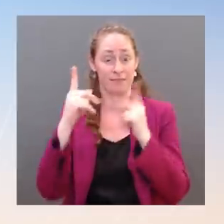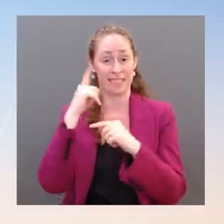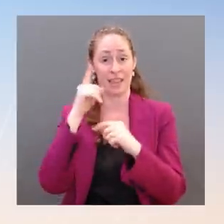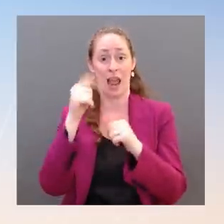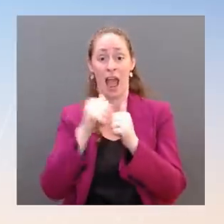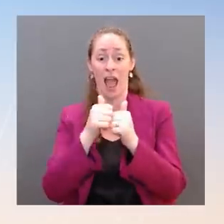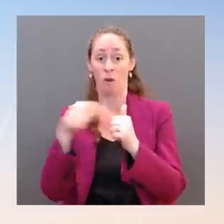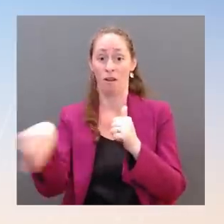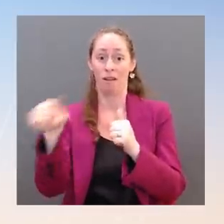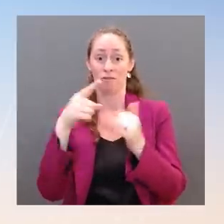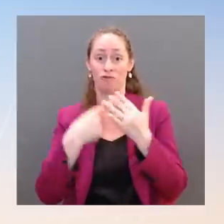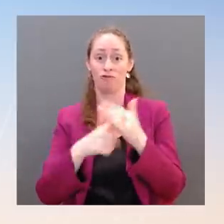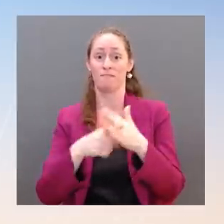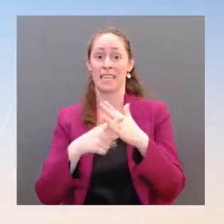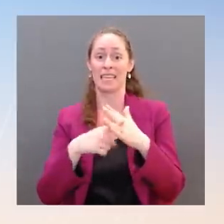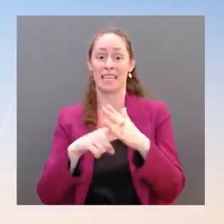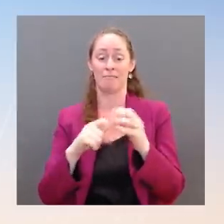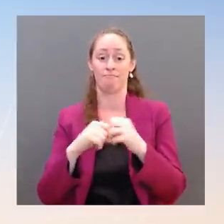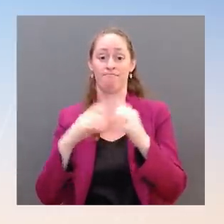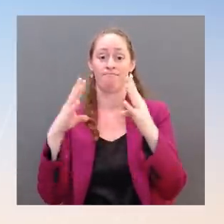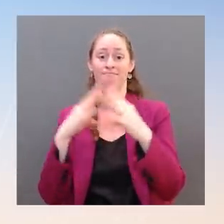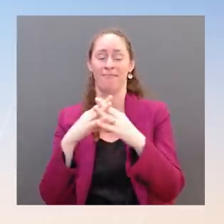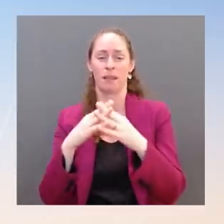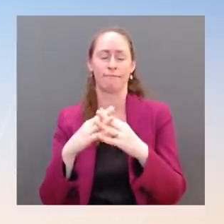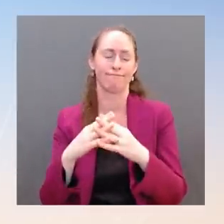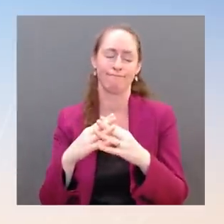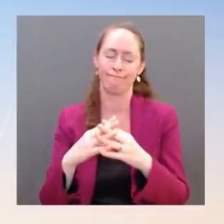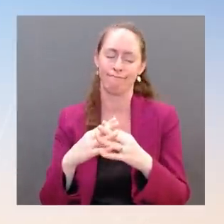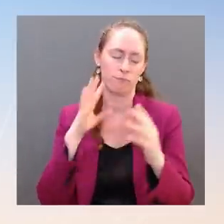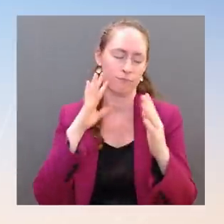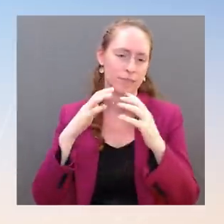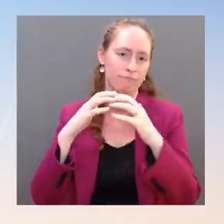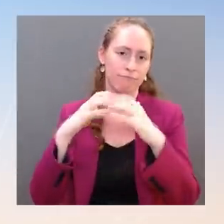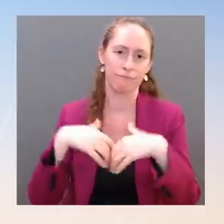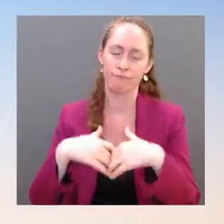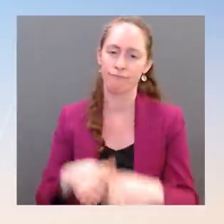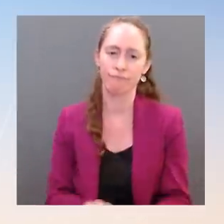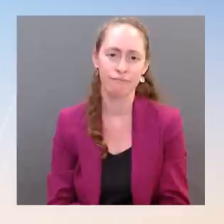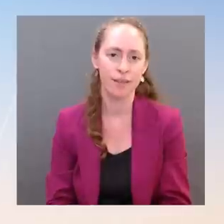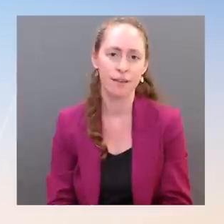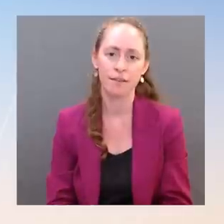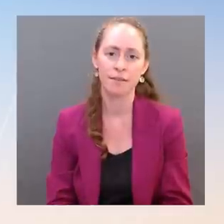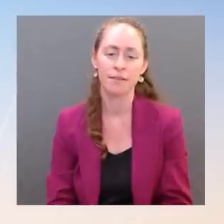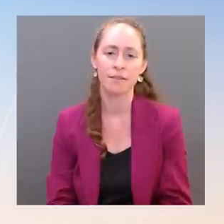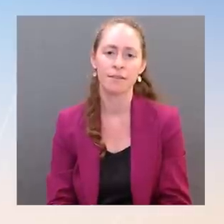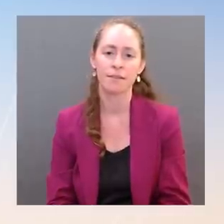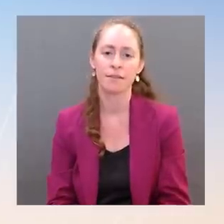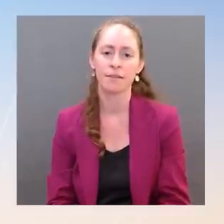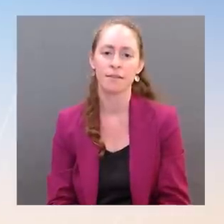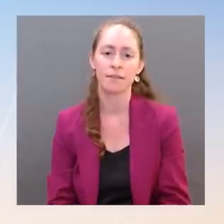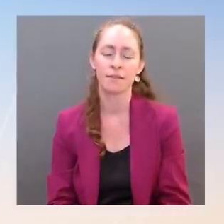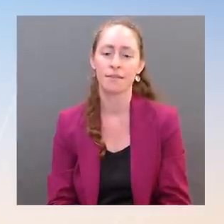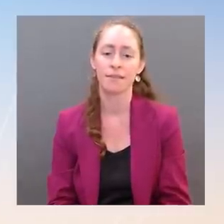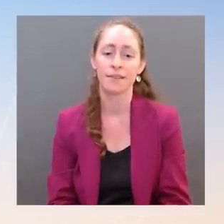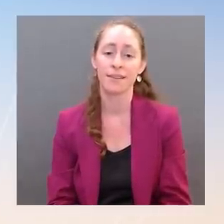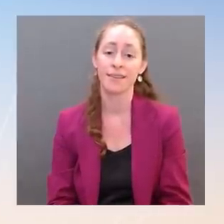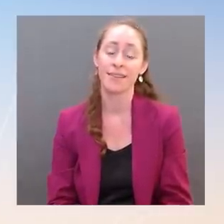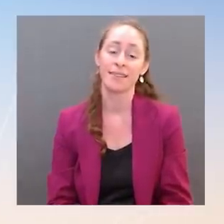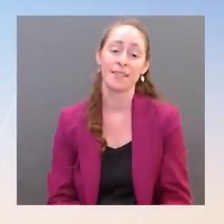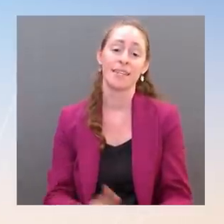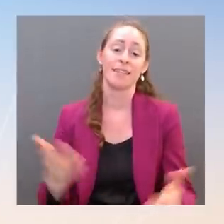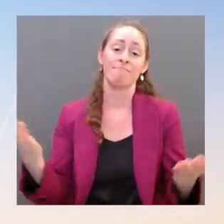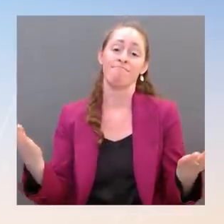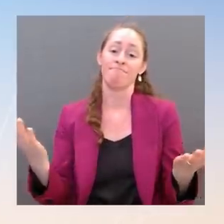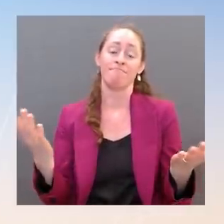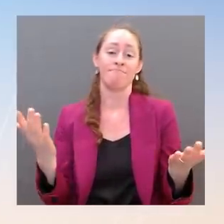never convened. It's so that's it never convened. And the board is is. Yes, the board is